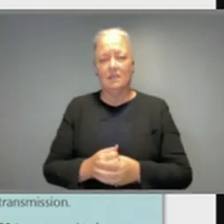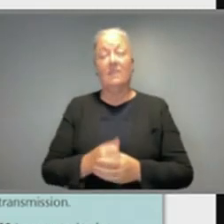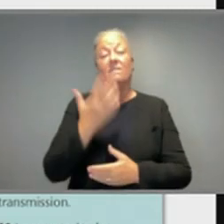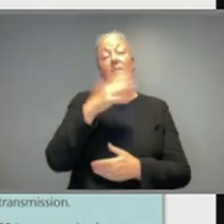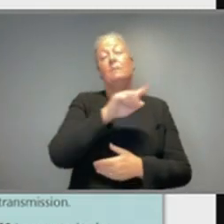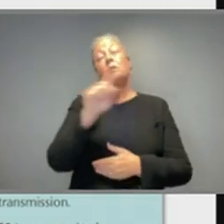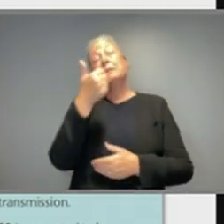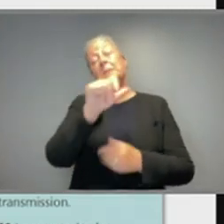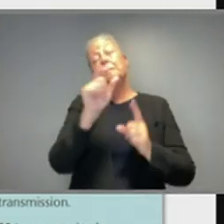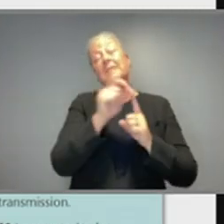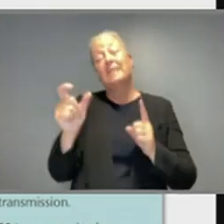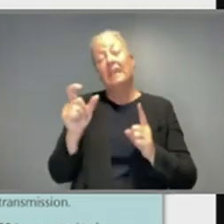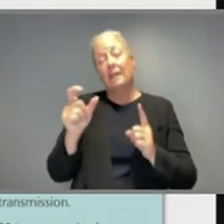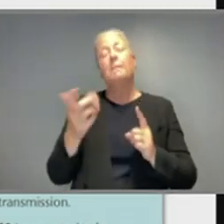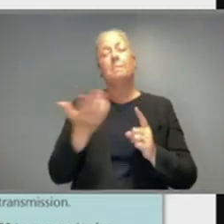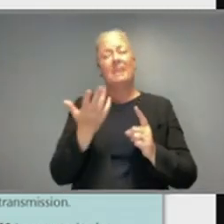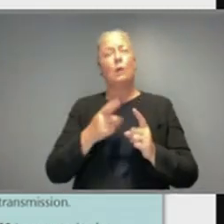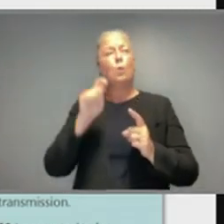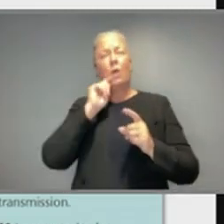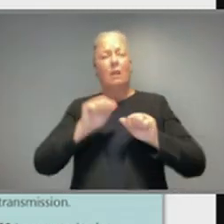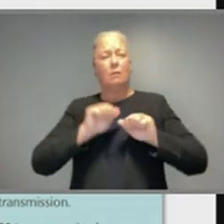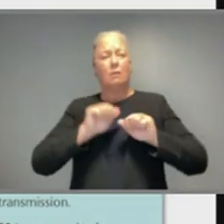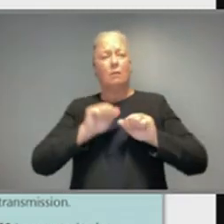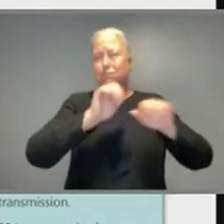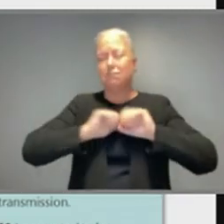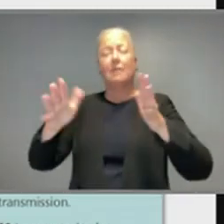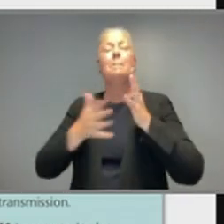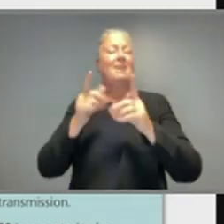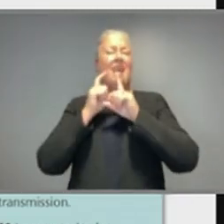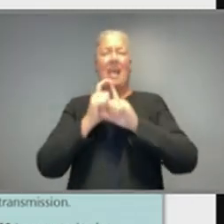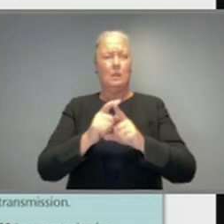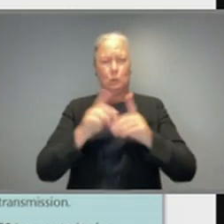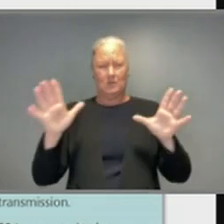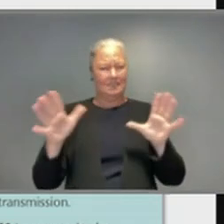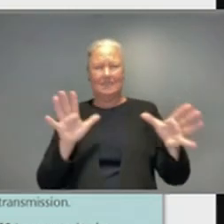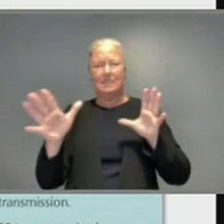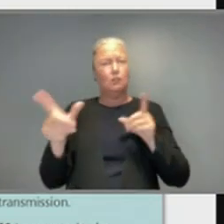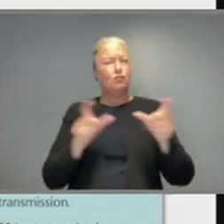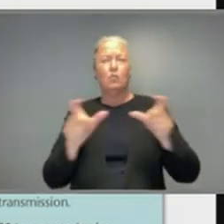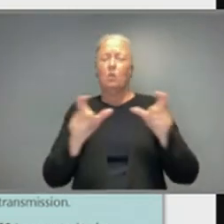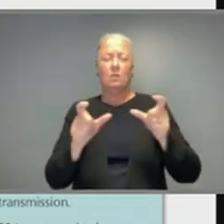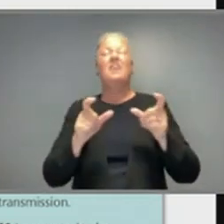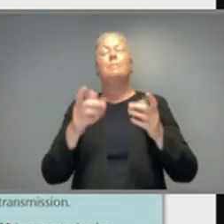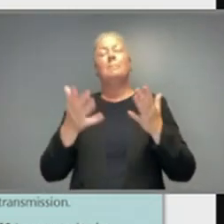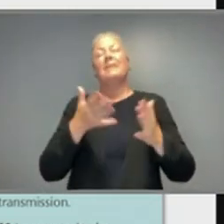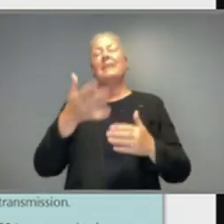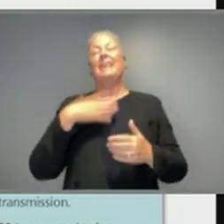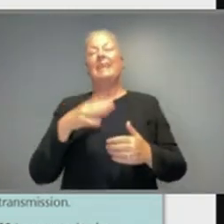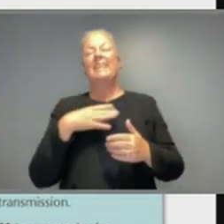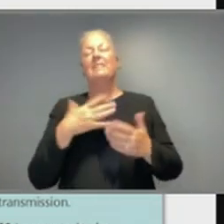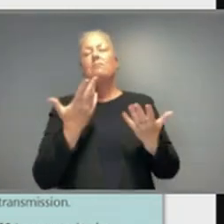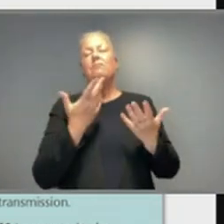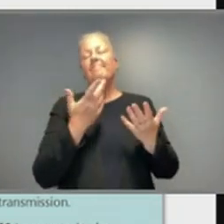rapidly growing outbreaks that would be very difficult to control and would require stringent social measures. As we reach 70 and 80 percent,